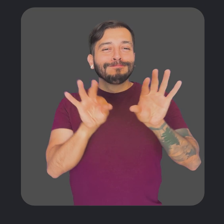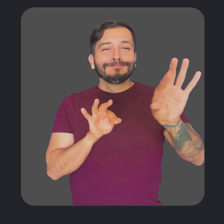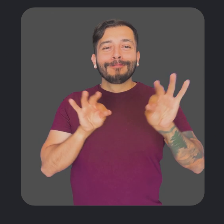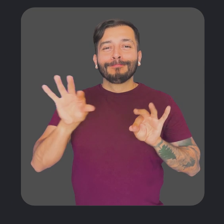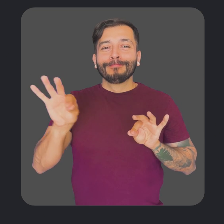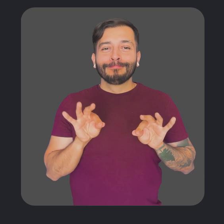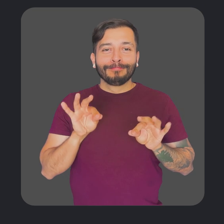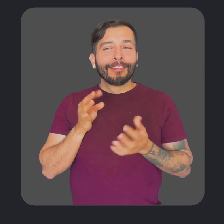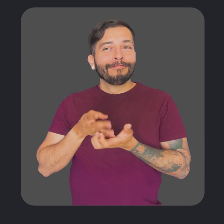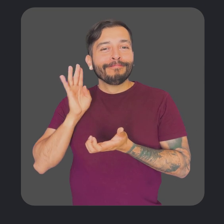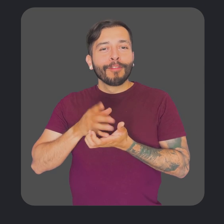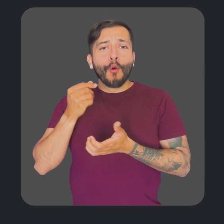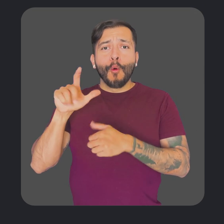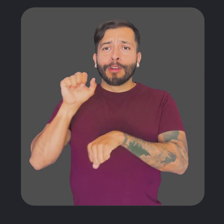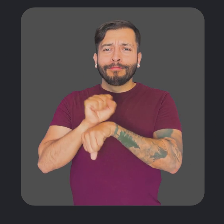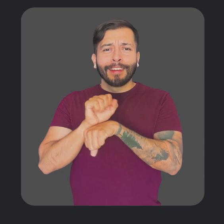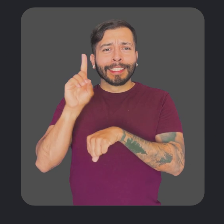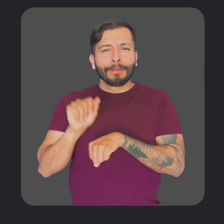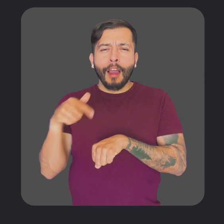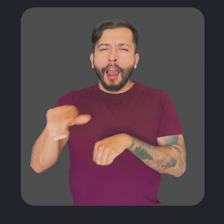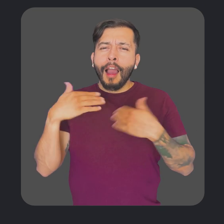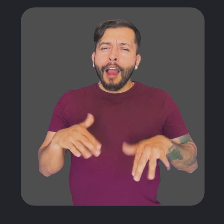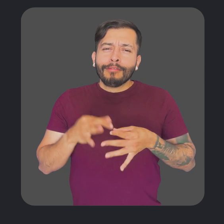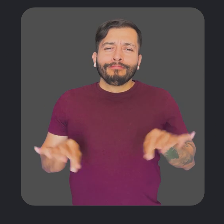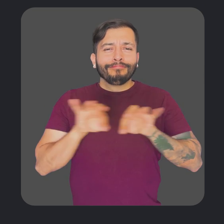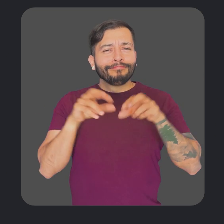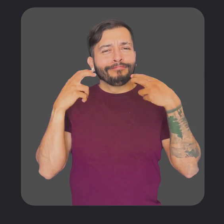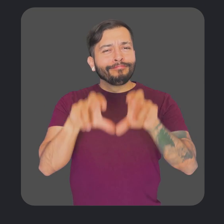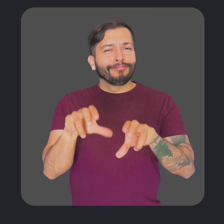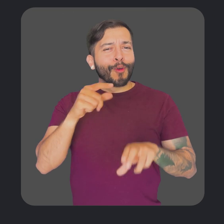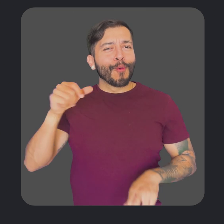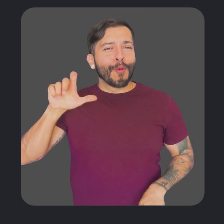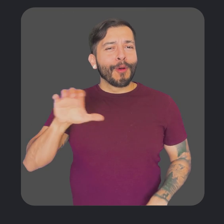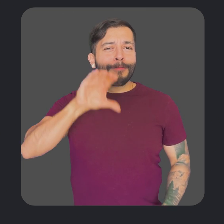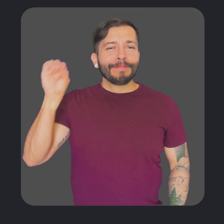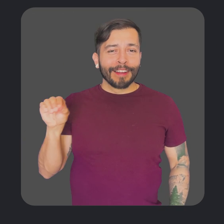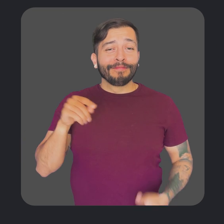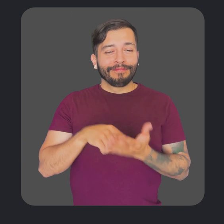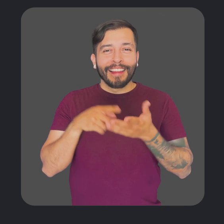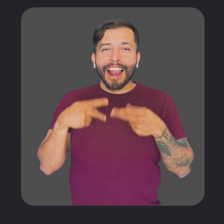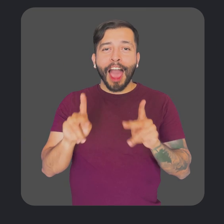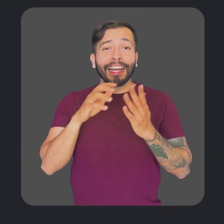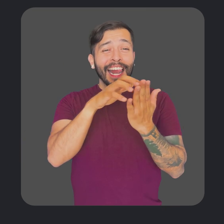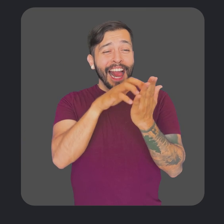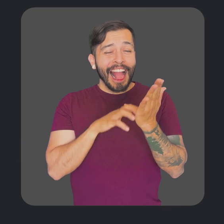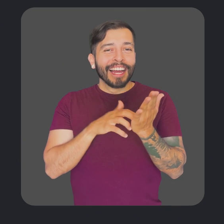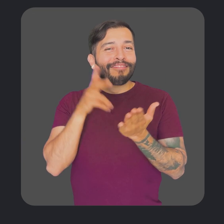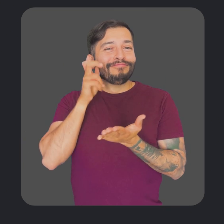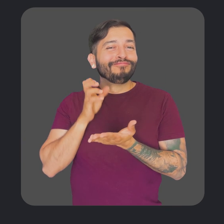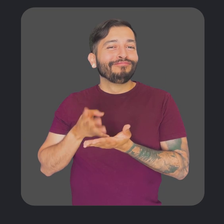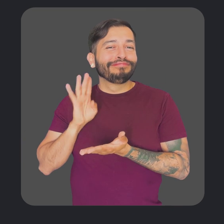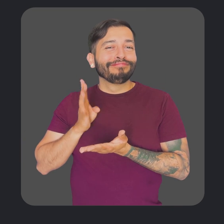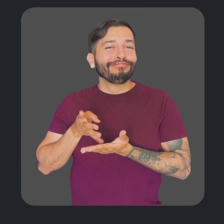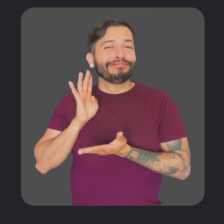and languages to choose from. Googlers with disabilities make critical contributions across the company. Text-to-speech allows users to hear